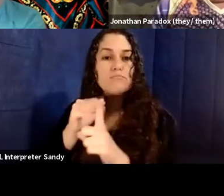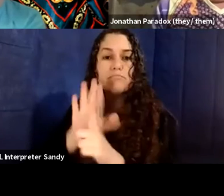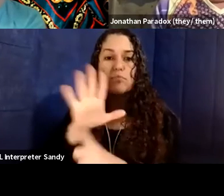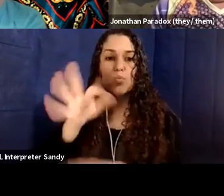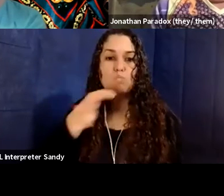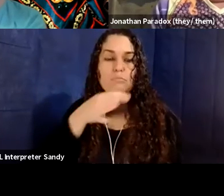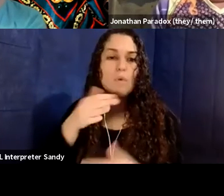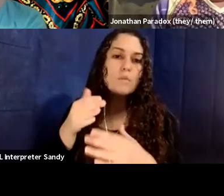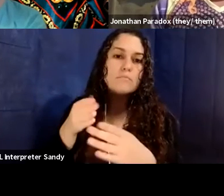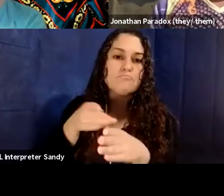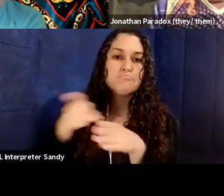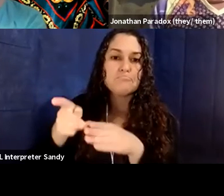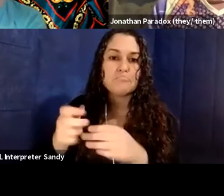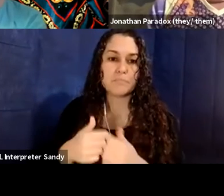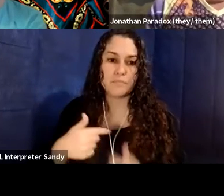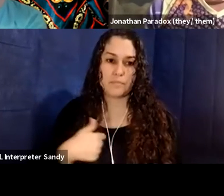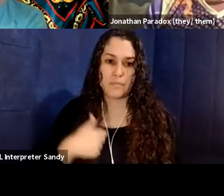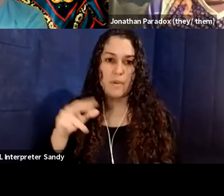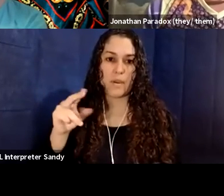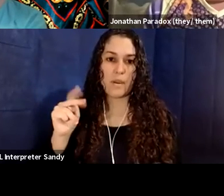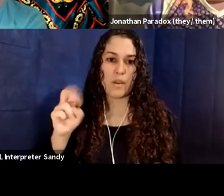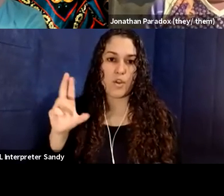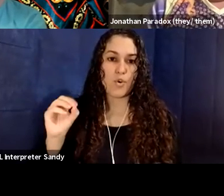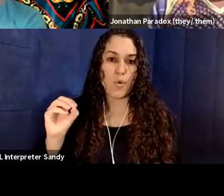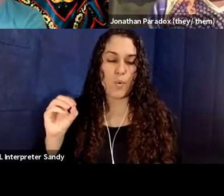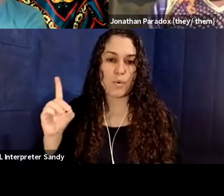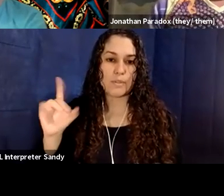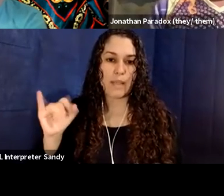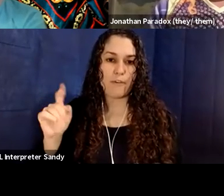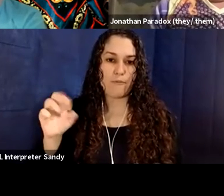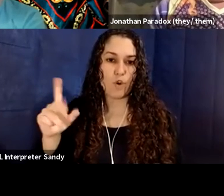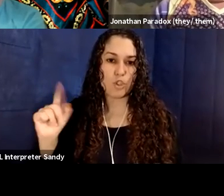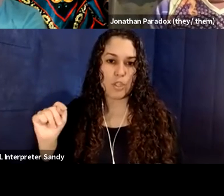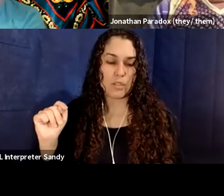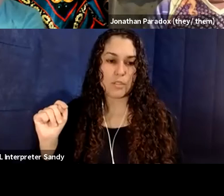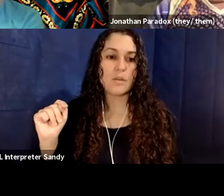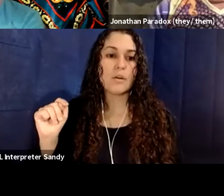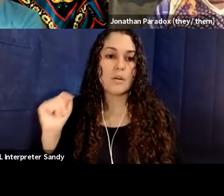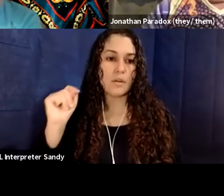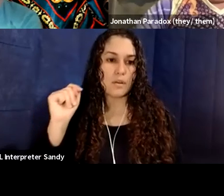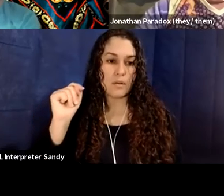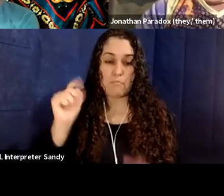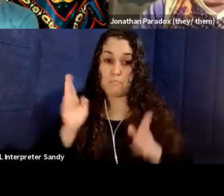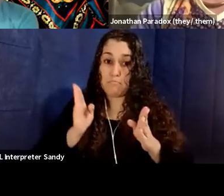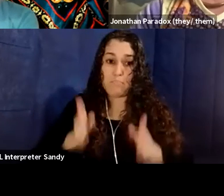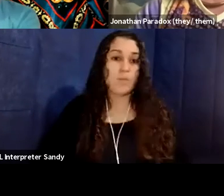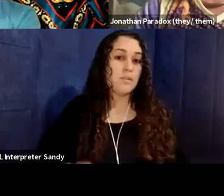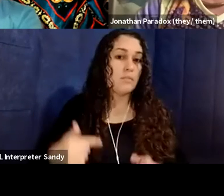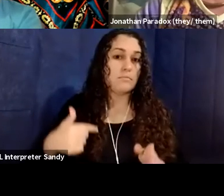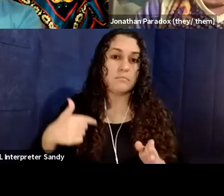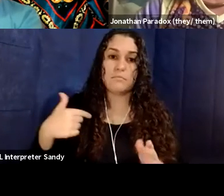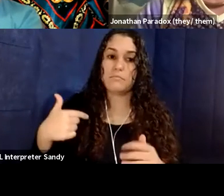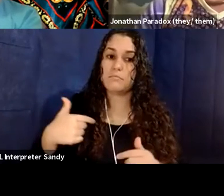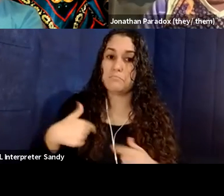a neurodivergent, mad, uh, person who only in the last four years